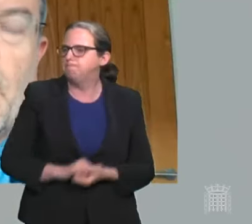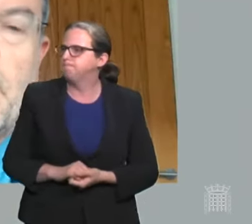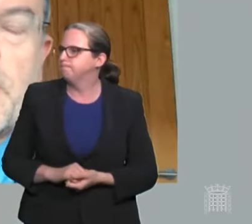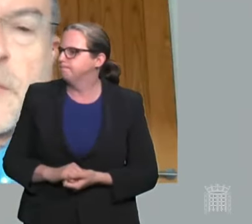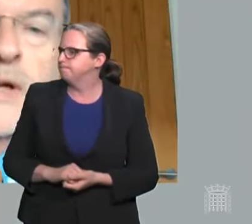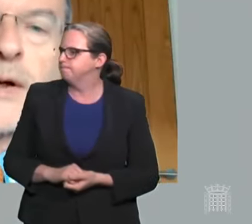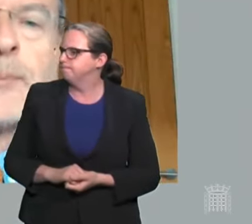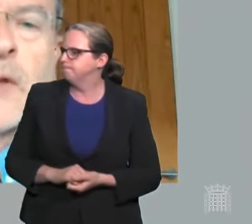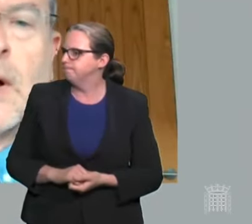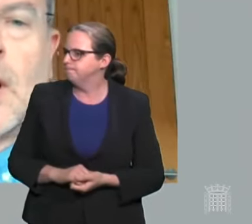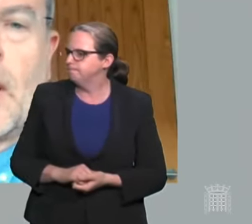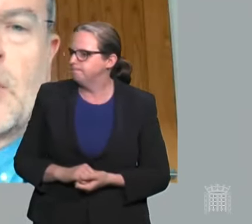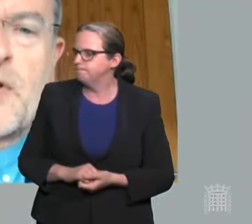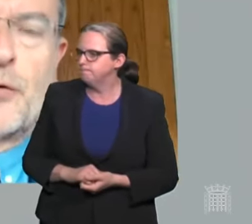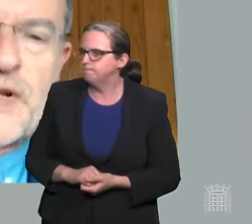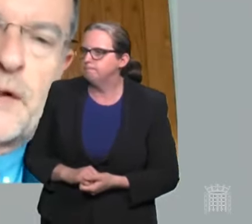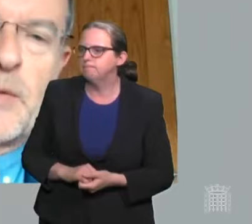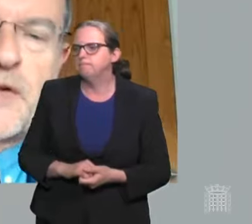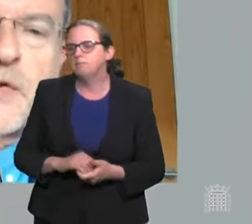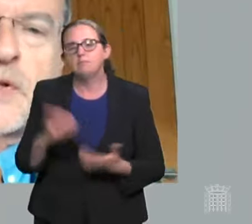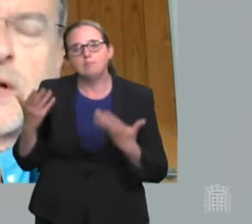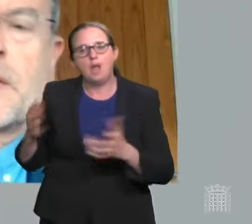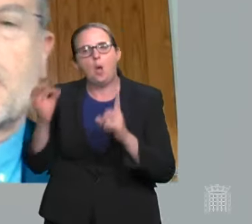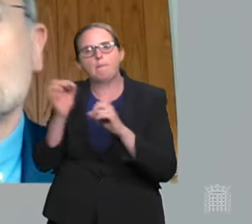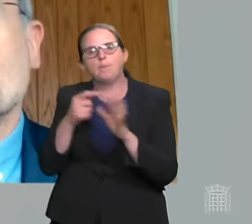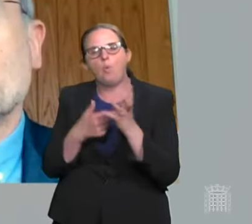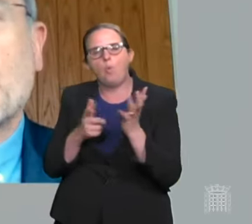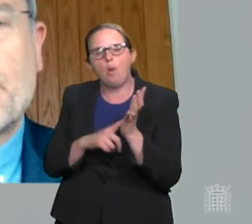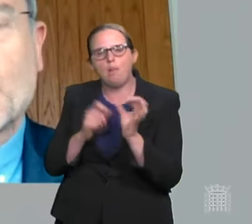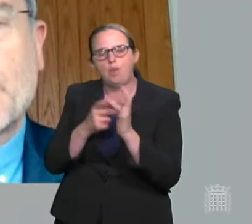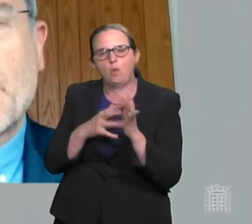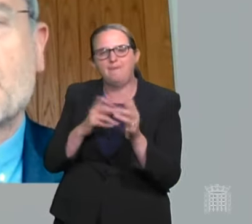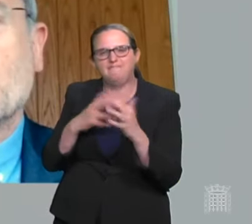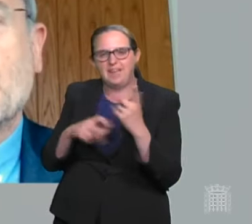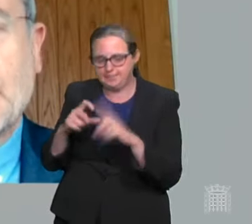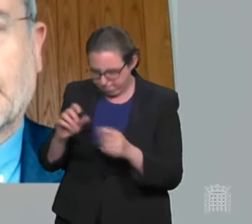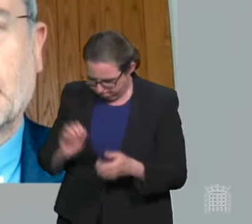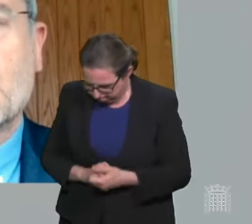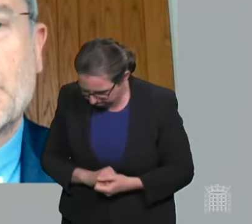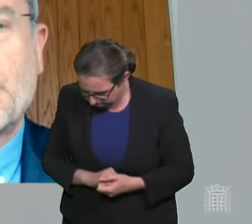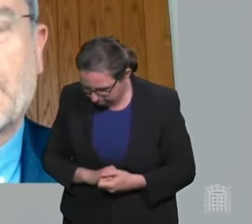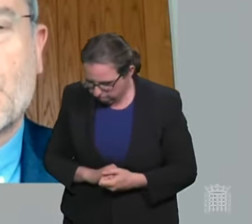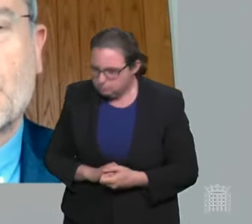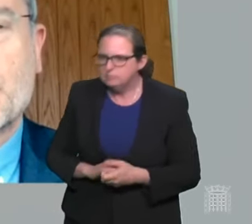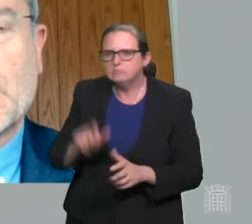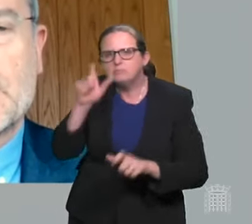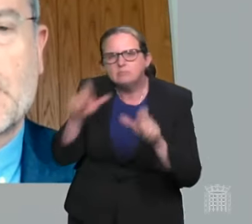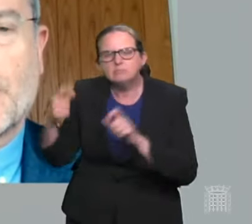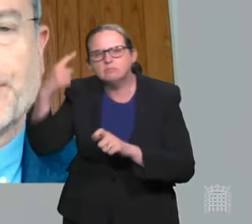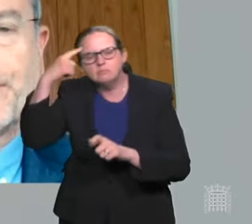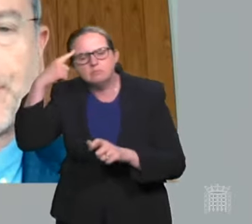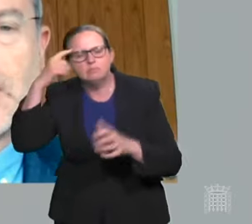Thank you, Madam Deputy Speaker. Until recently, ministers were saying decisions would be based on the link between infection and